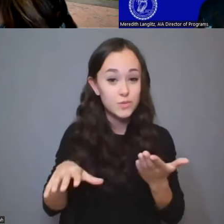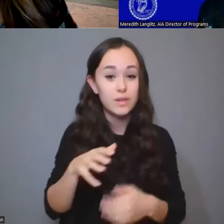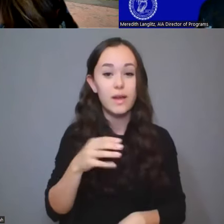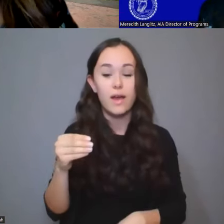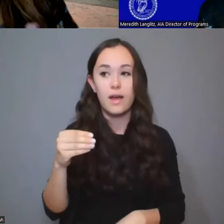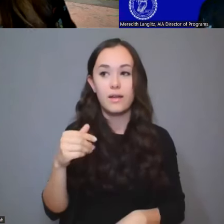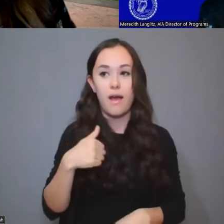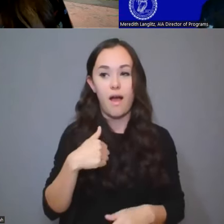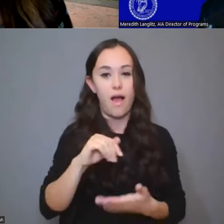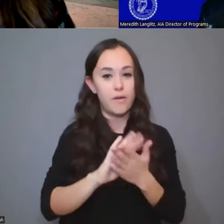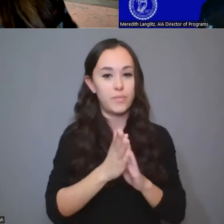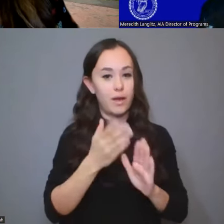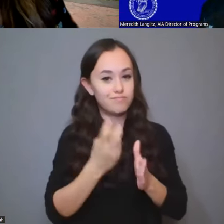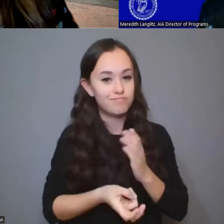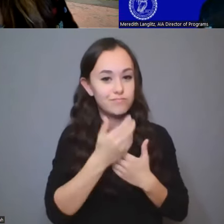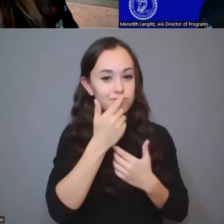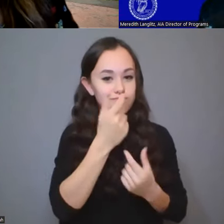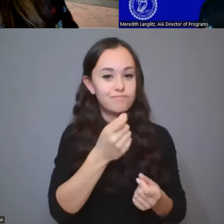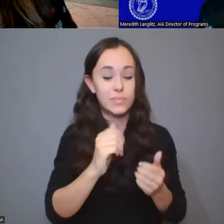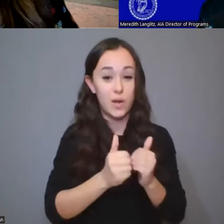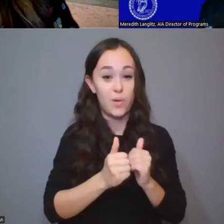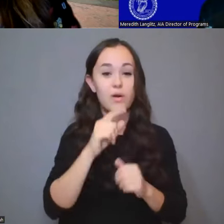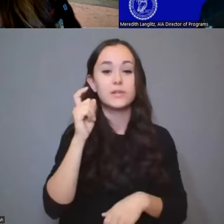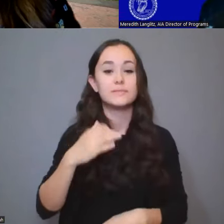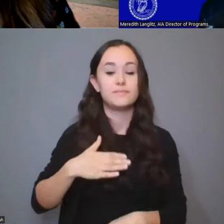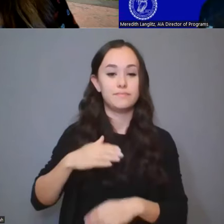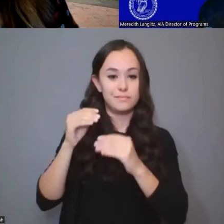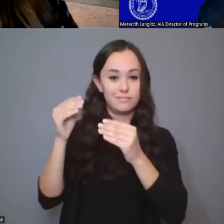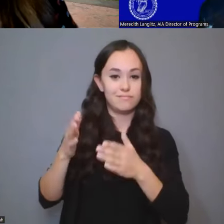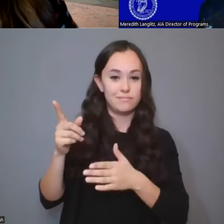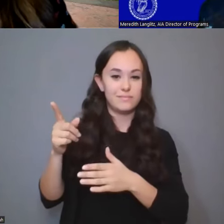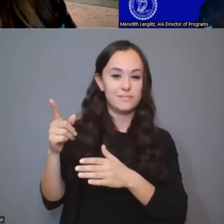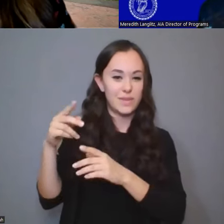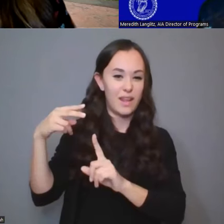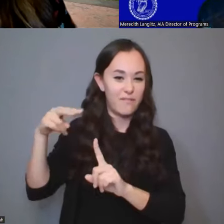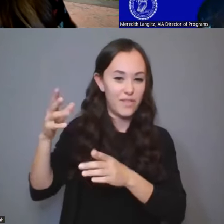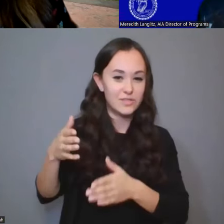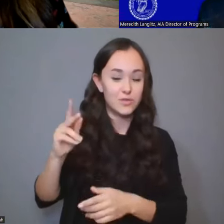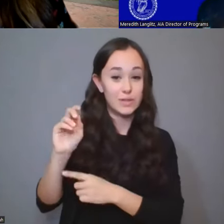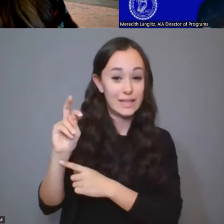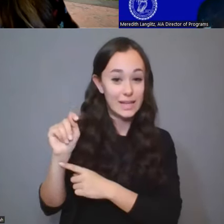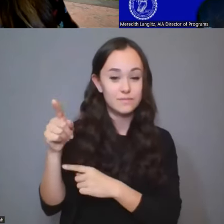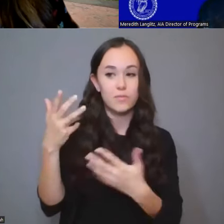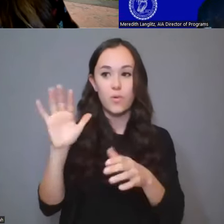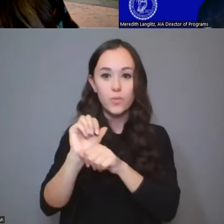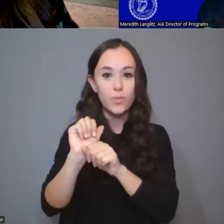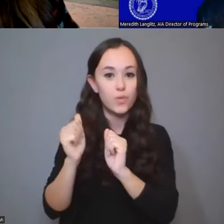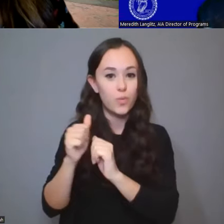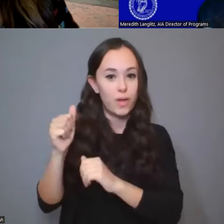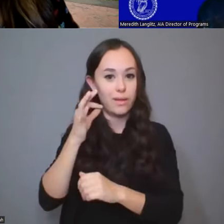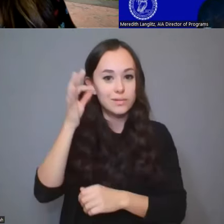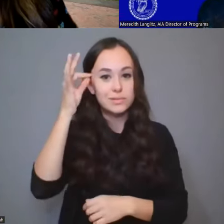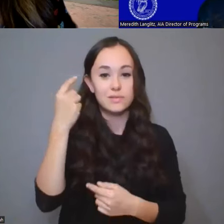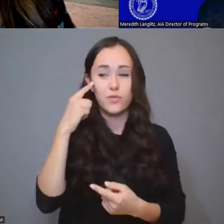into that was because my advisor, Kent, already had been working with the Kashia Band of Homo Indians at that point for about 20 years.